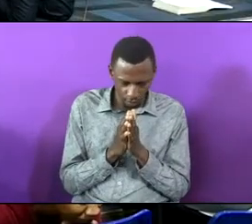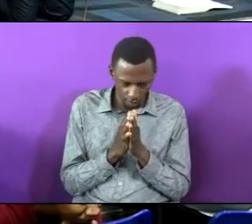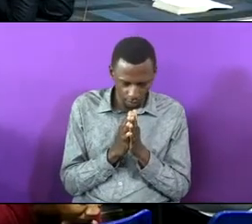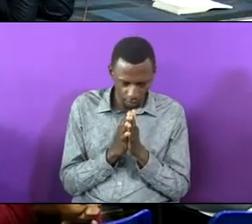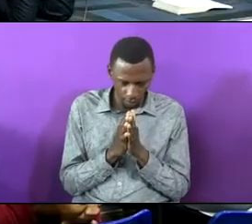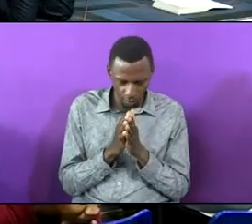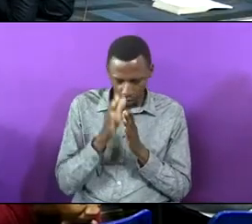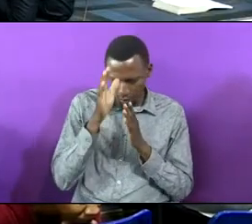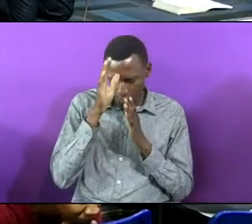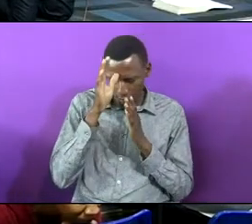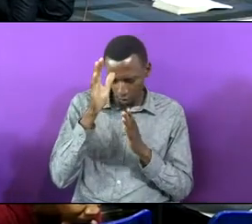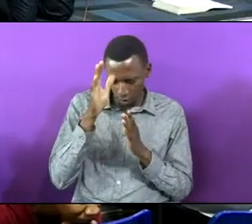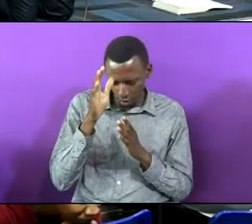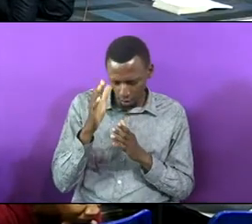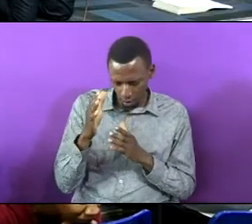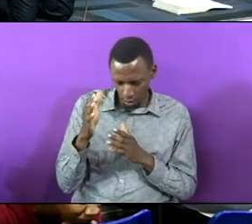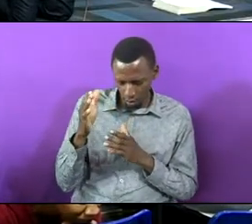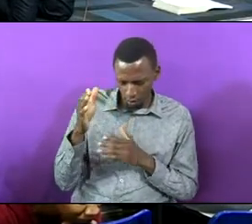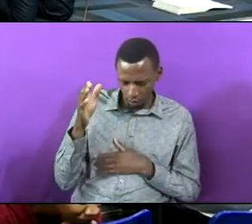God in the highest